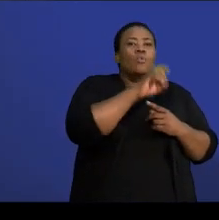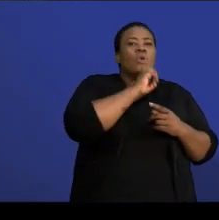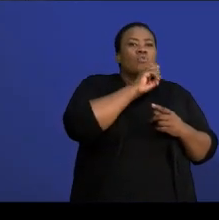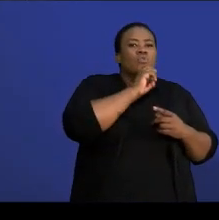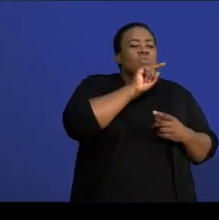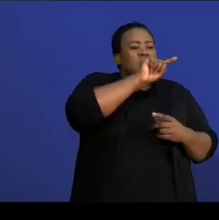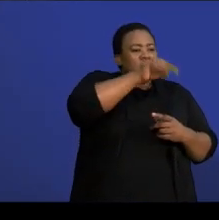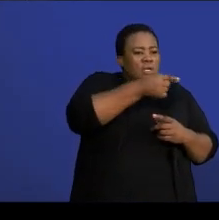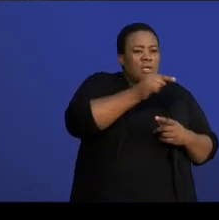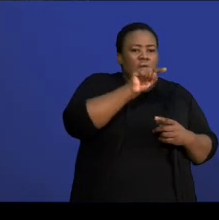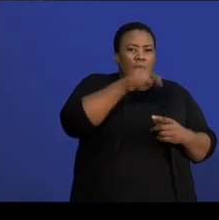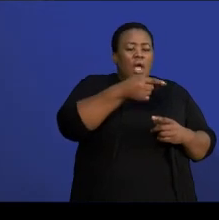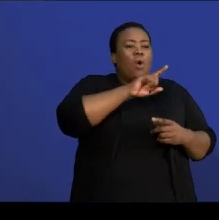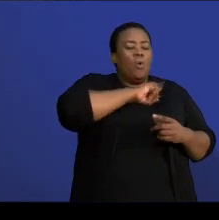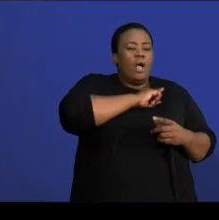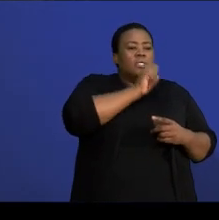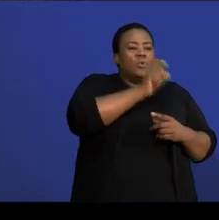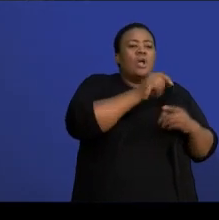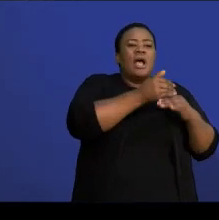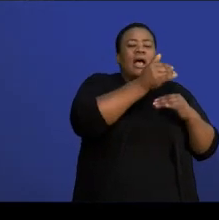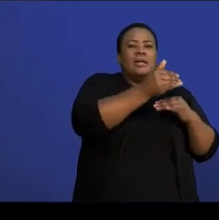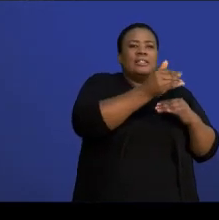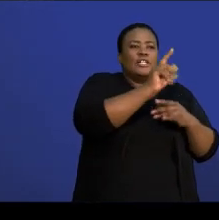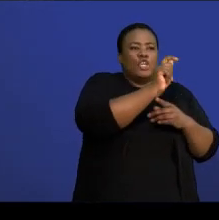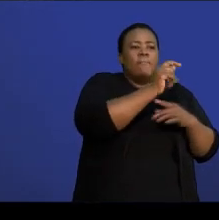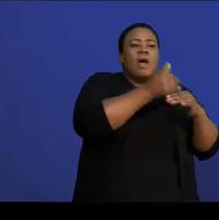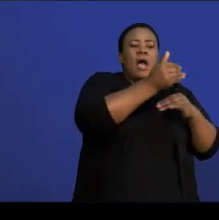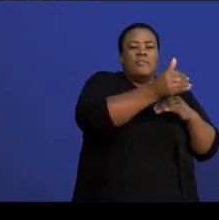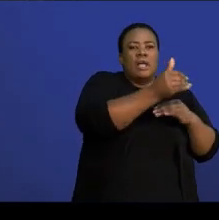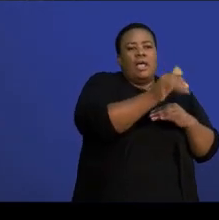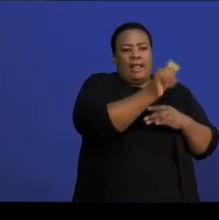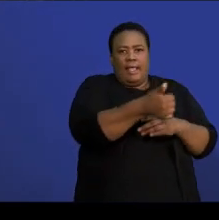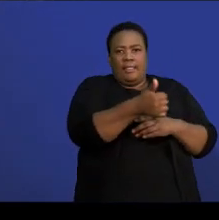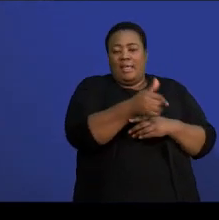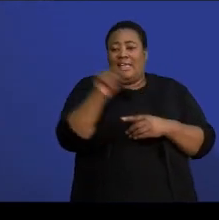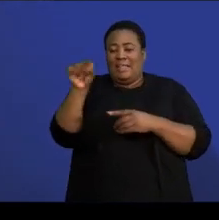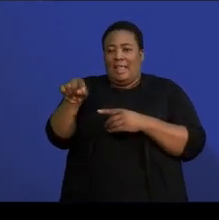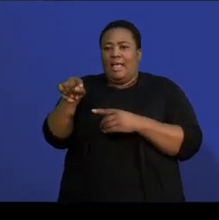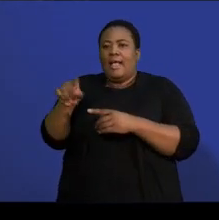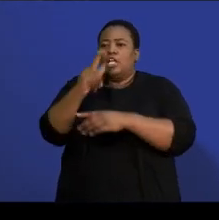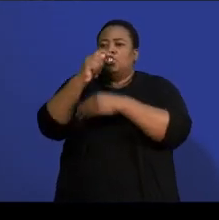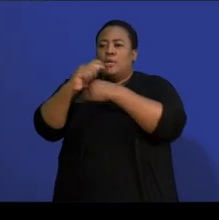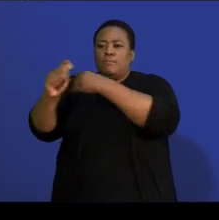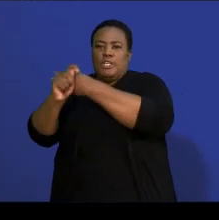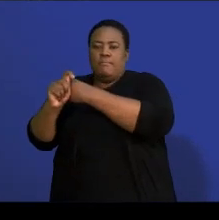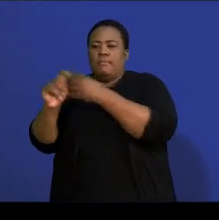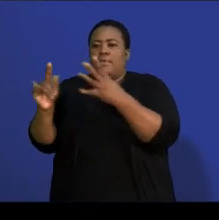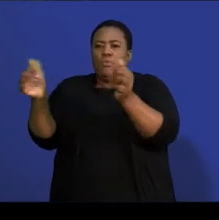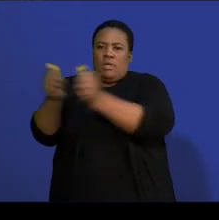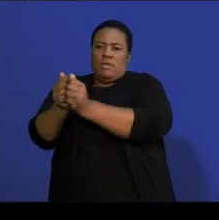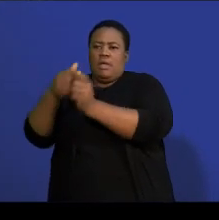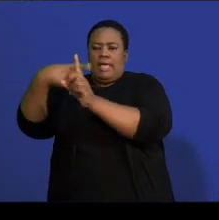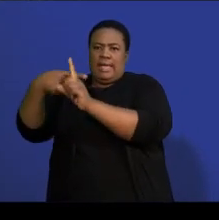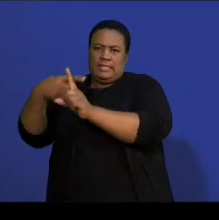because it's a term after the other. And with a series, we are normally adding the terms together. So that's what I want you to please look at.